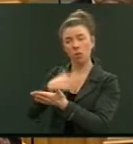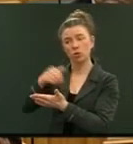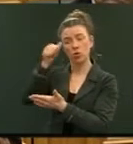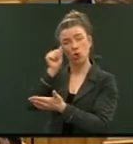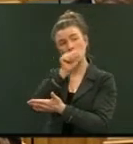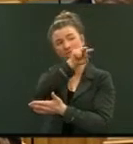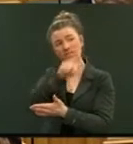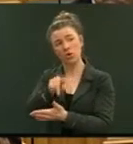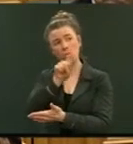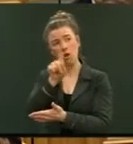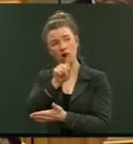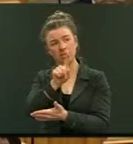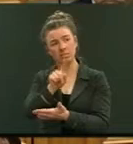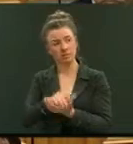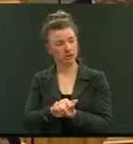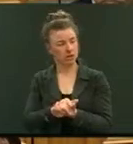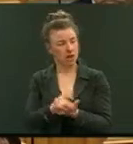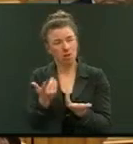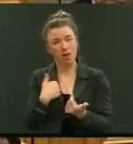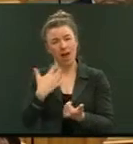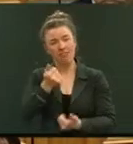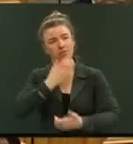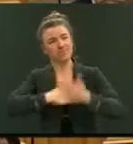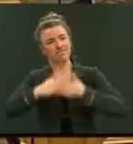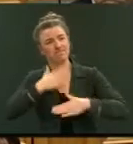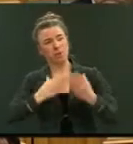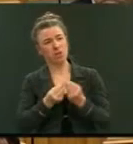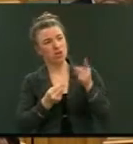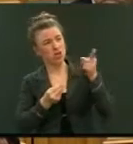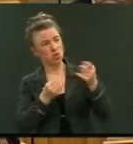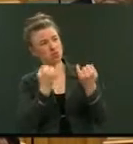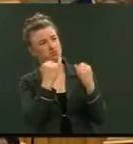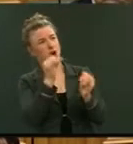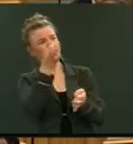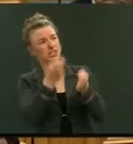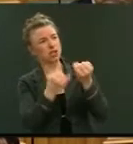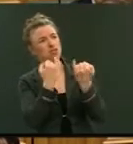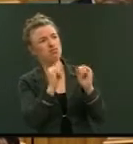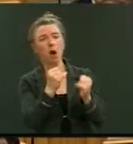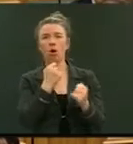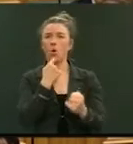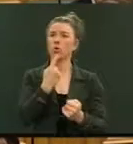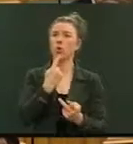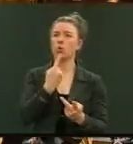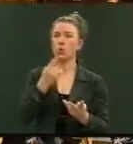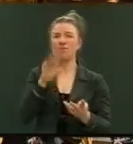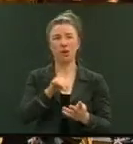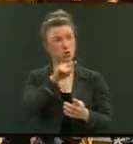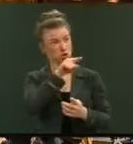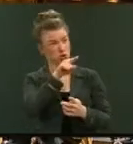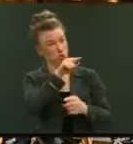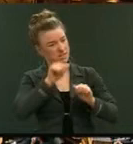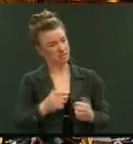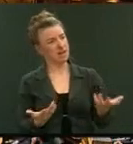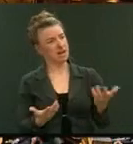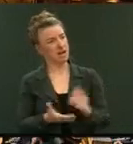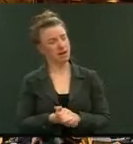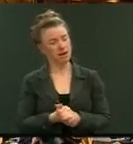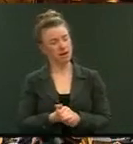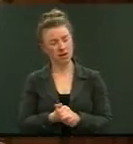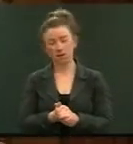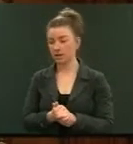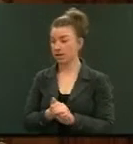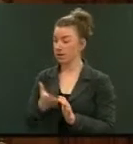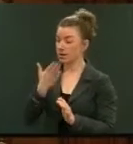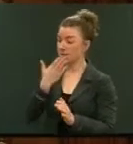view is on that before someone else has to put up with wrong rulings from you as the Speaker. The member will